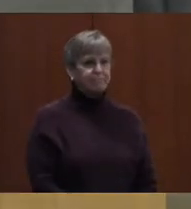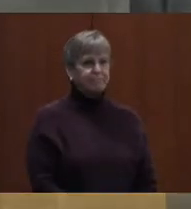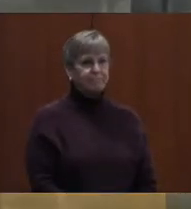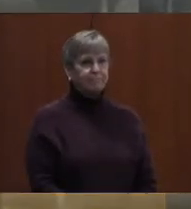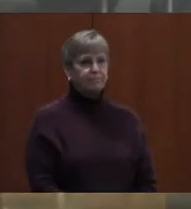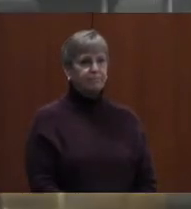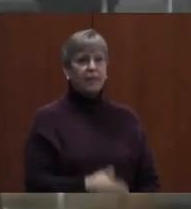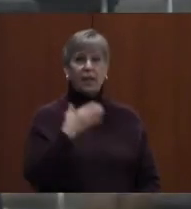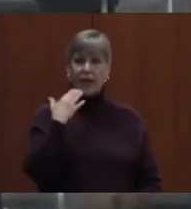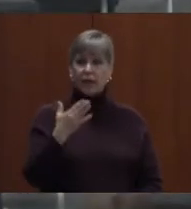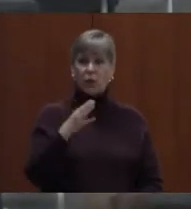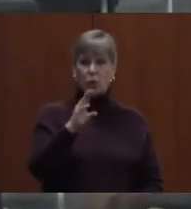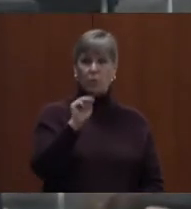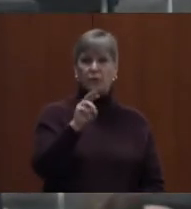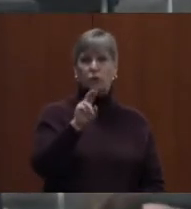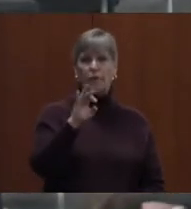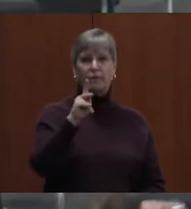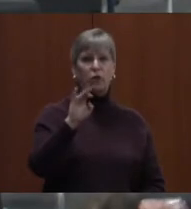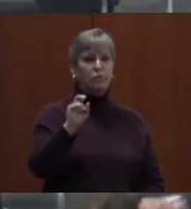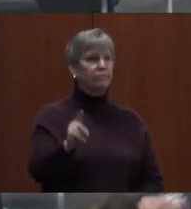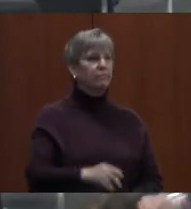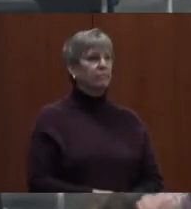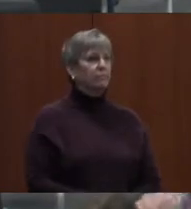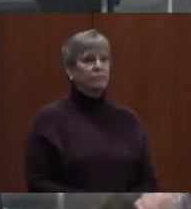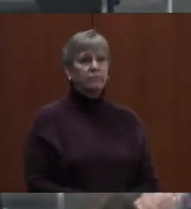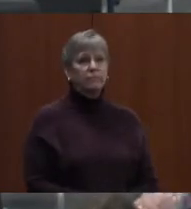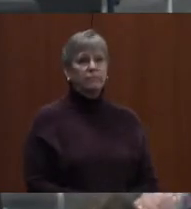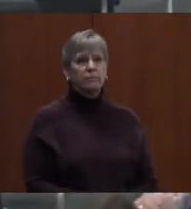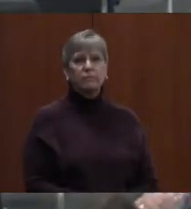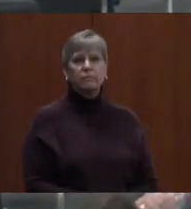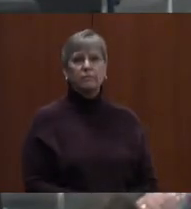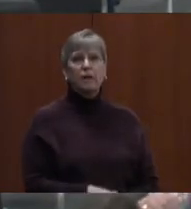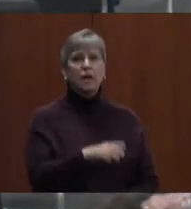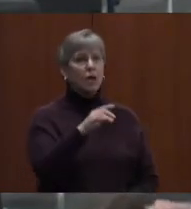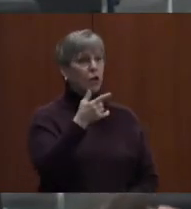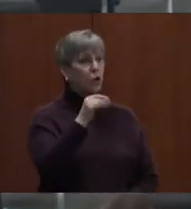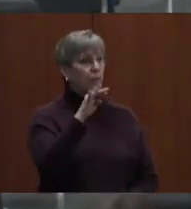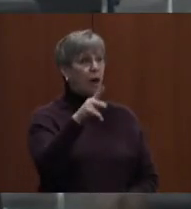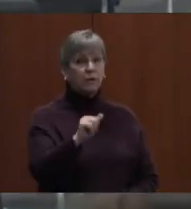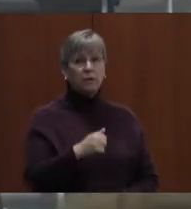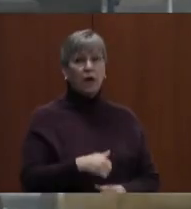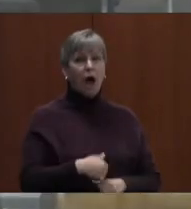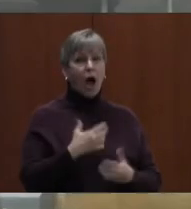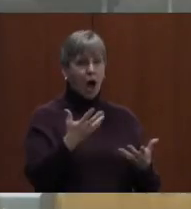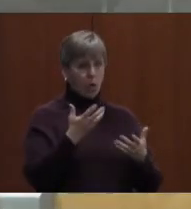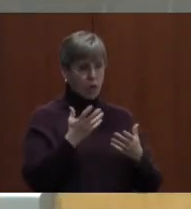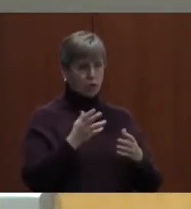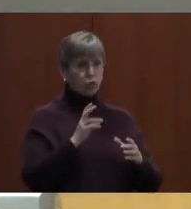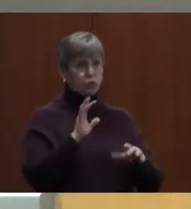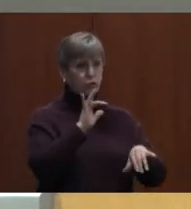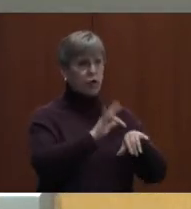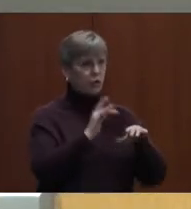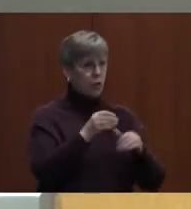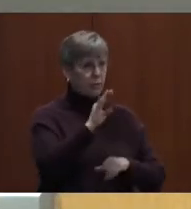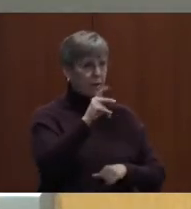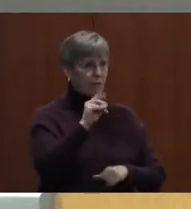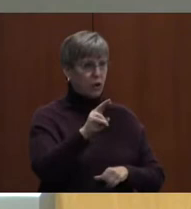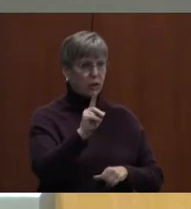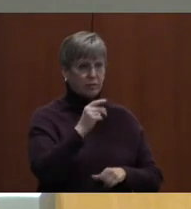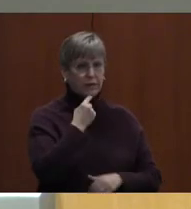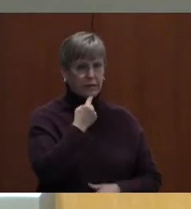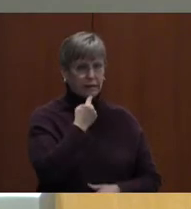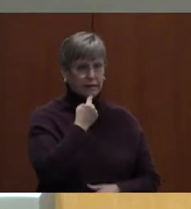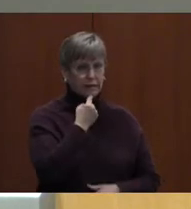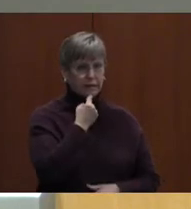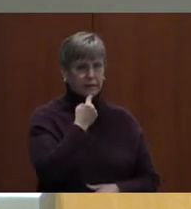Thank you, Mr. Pickford. Mr. Pickford. I just want to echo what Mr. Pickford said. I fully support the removal of